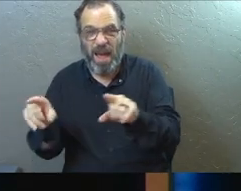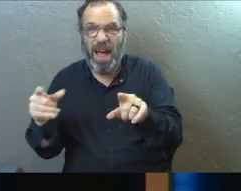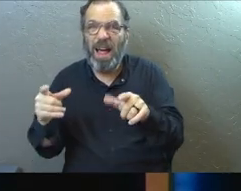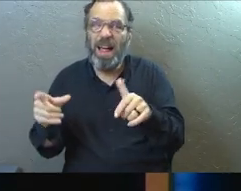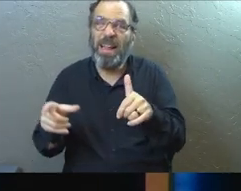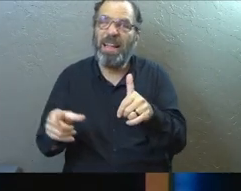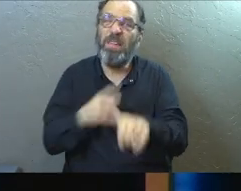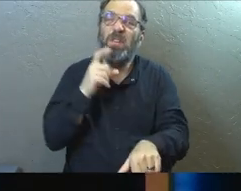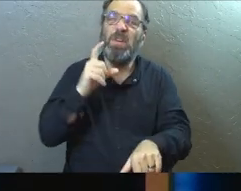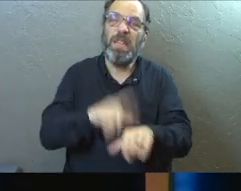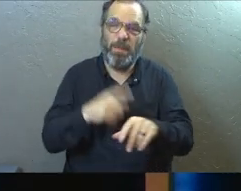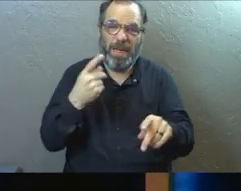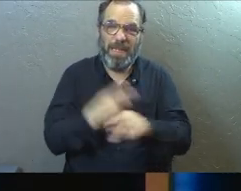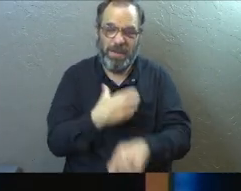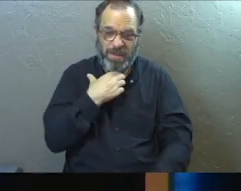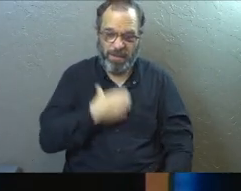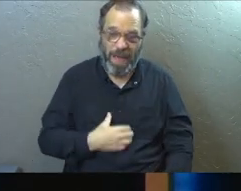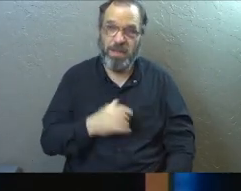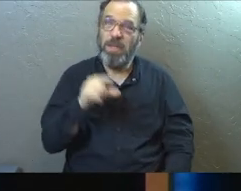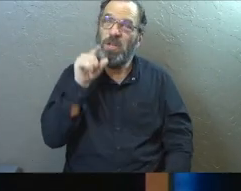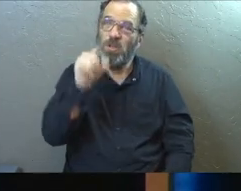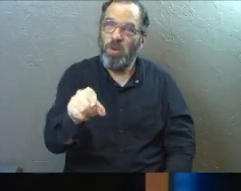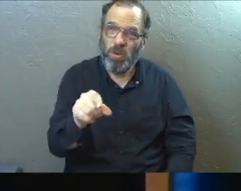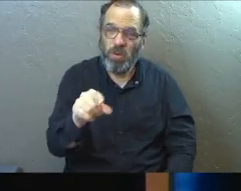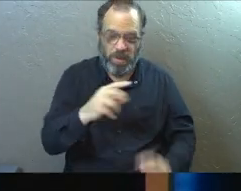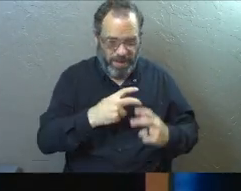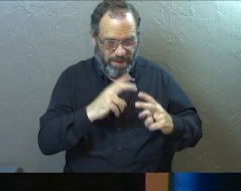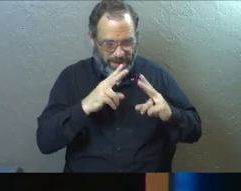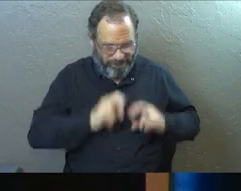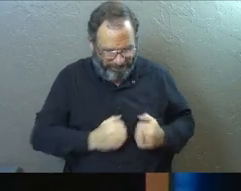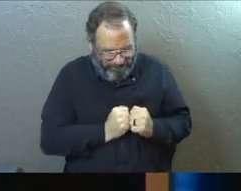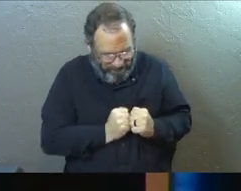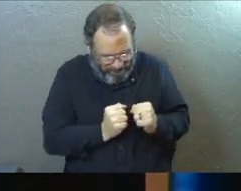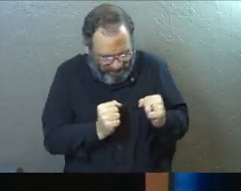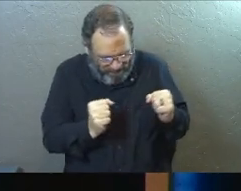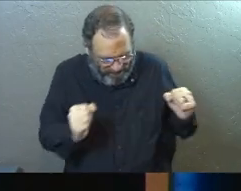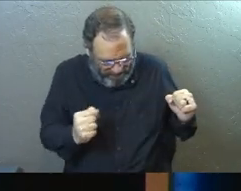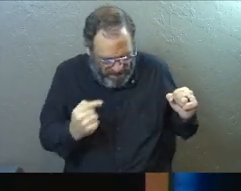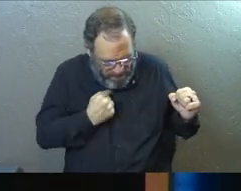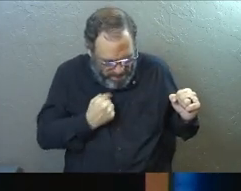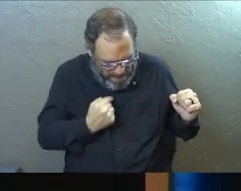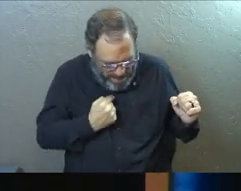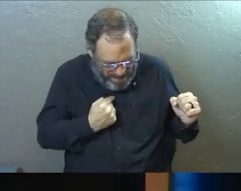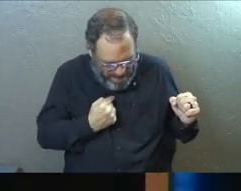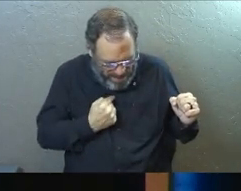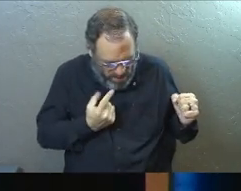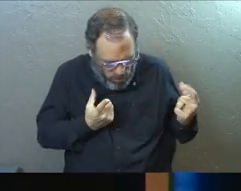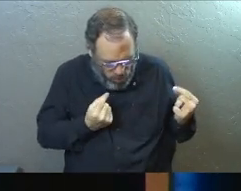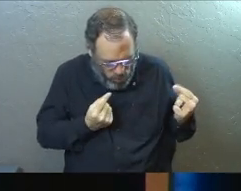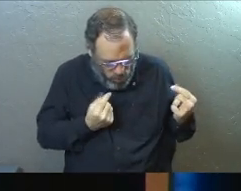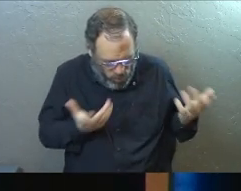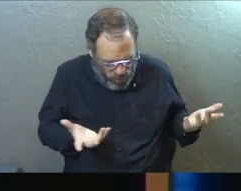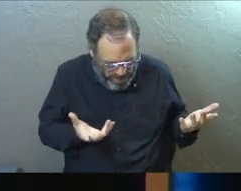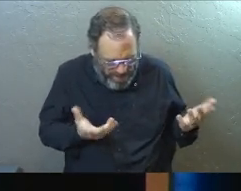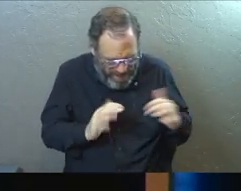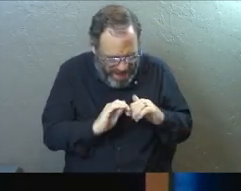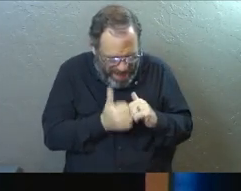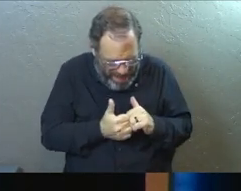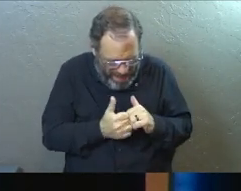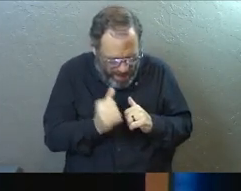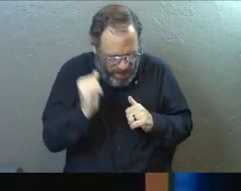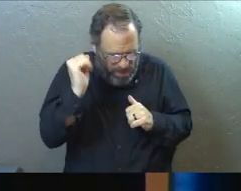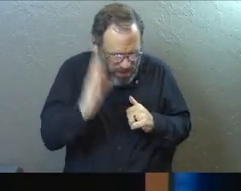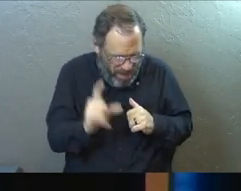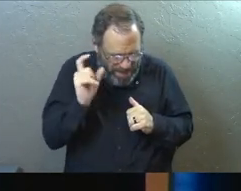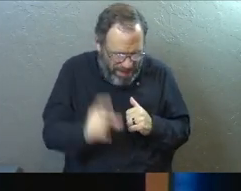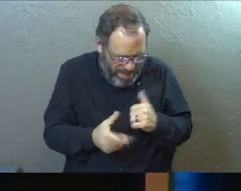passion alive. All of us need to look at ourselves, look at us. What do I need to do? How do I need